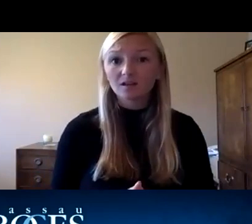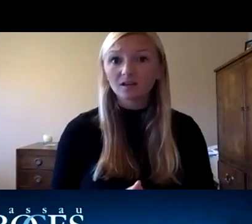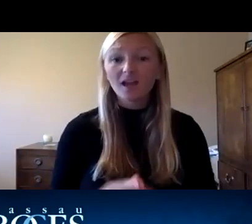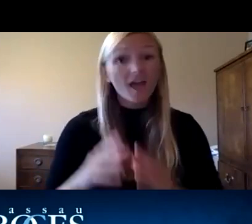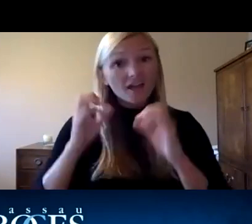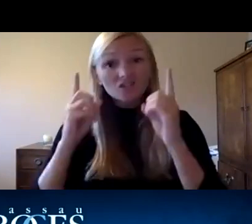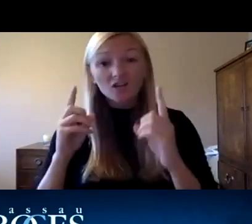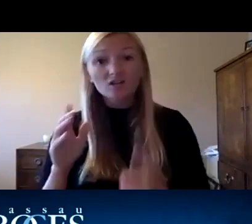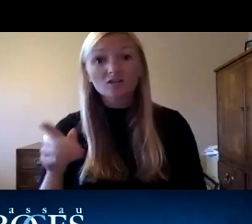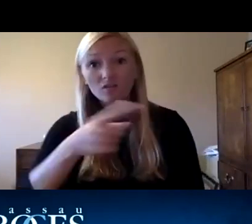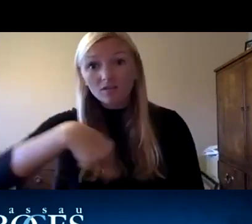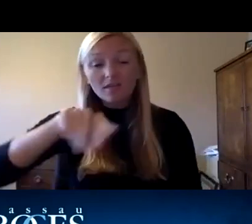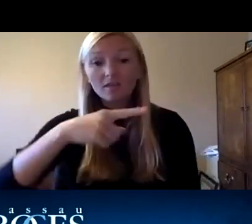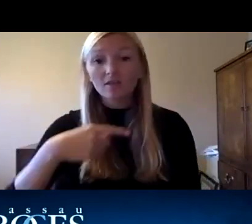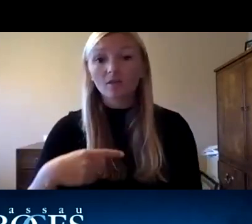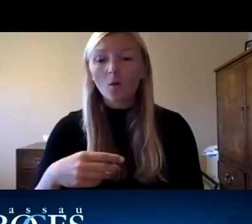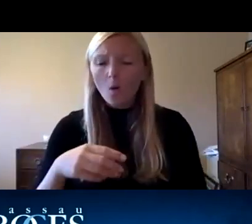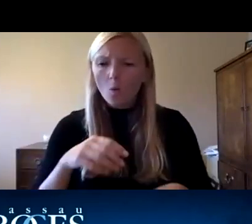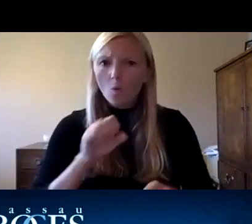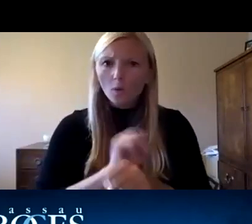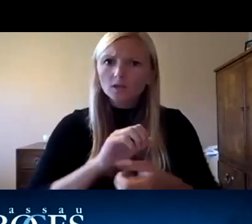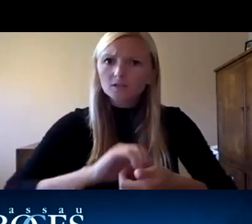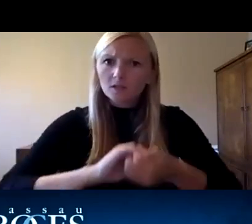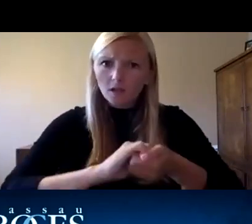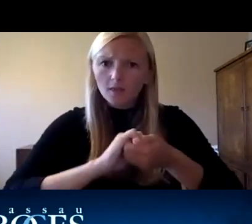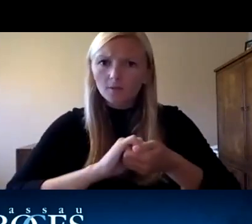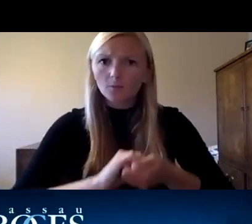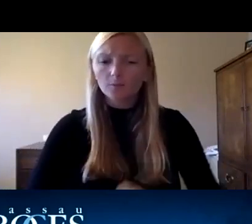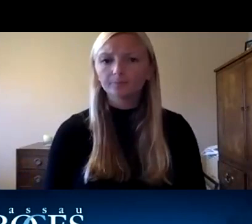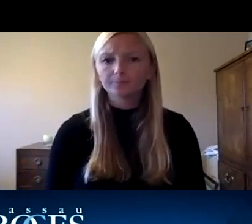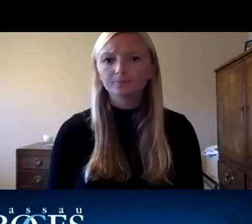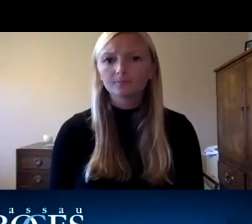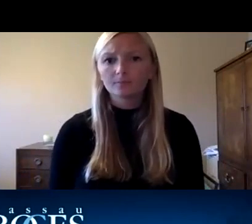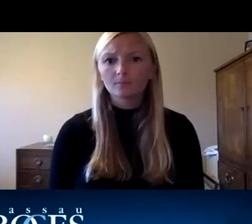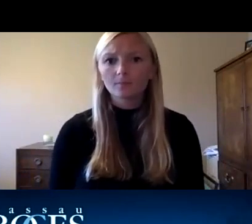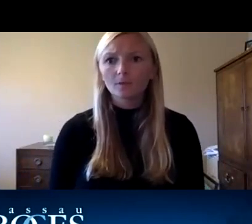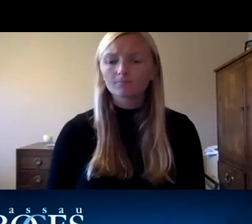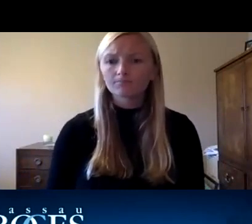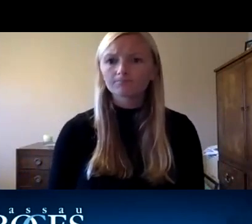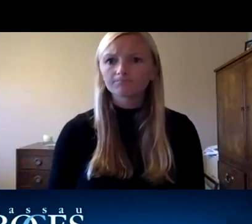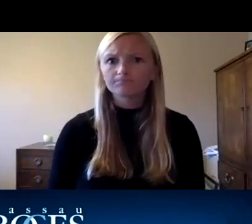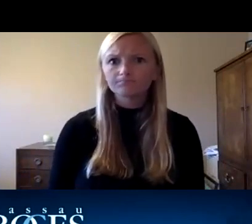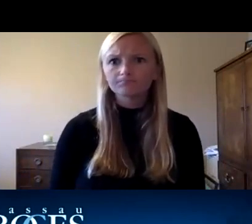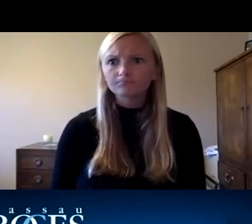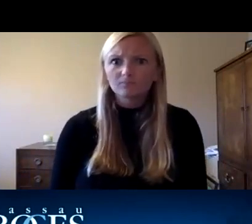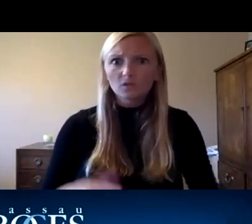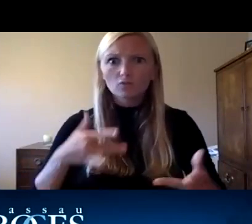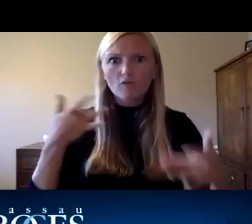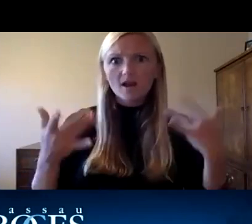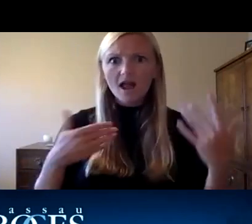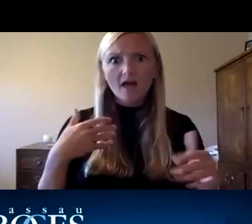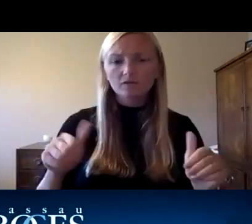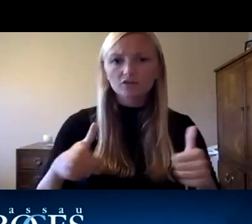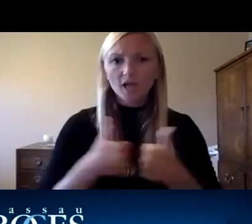can start to really you know work together and cross-pollinate and be a bit brave to have these challenging conversations